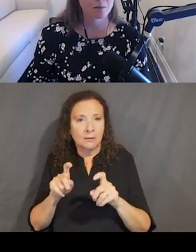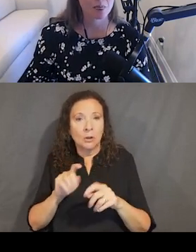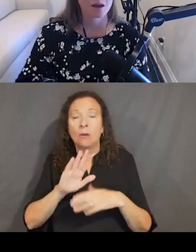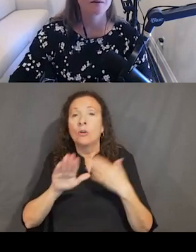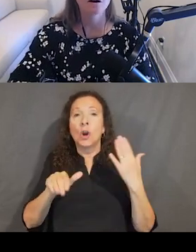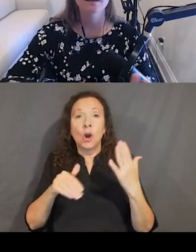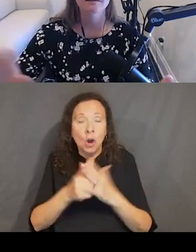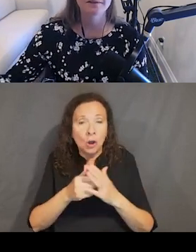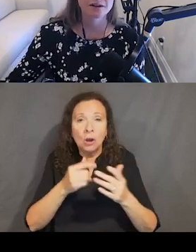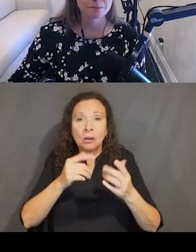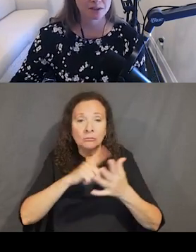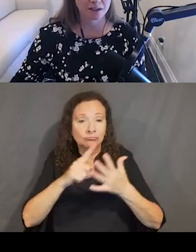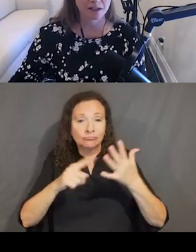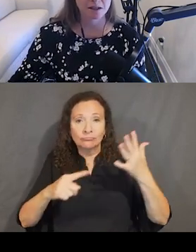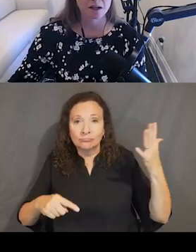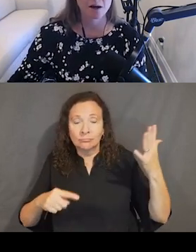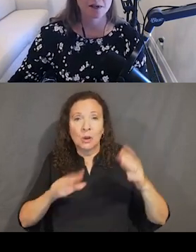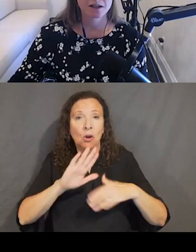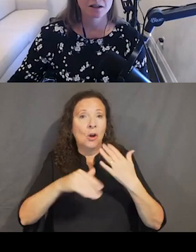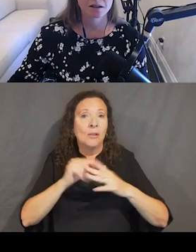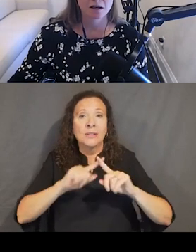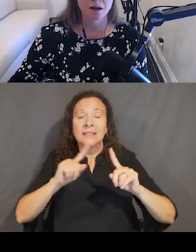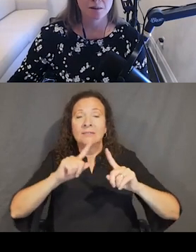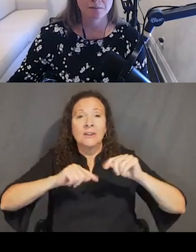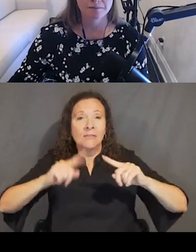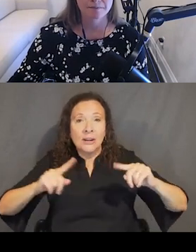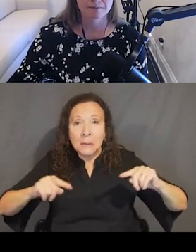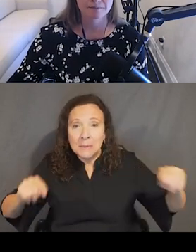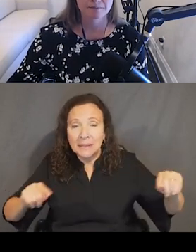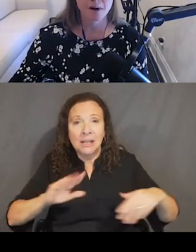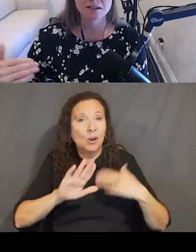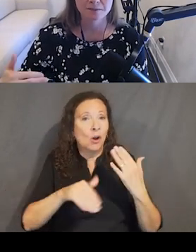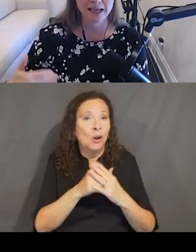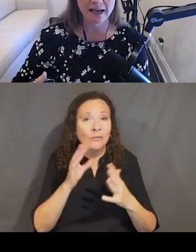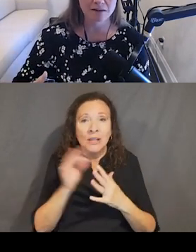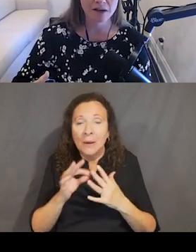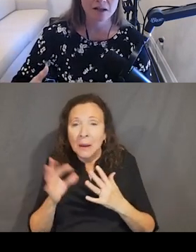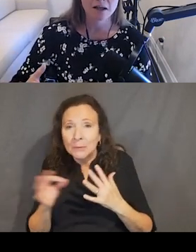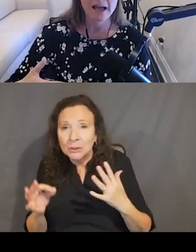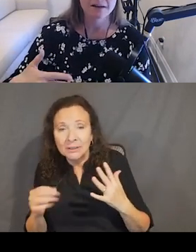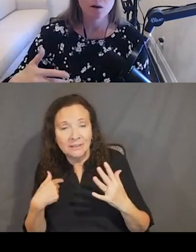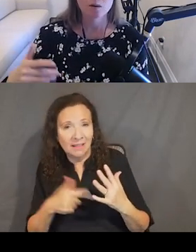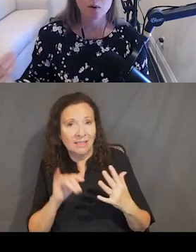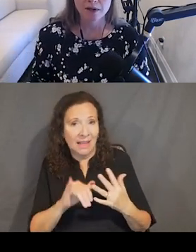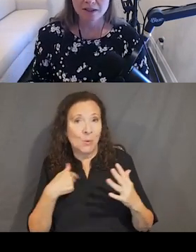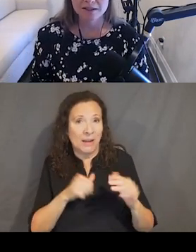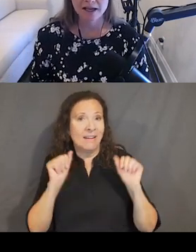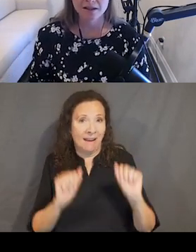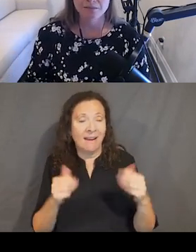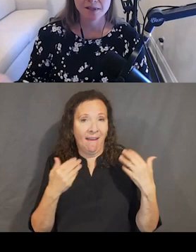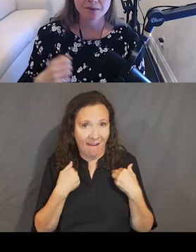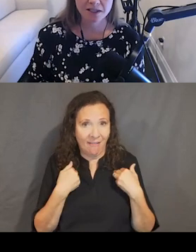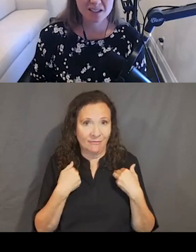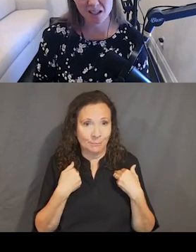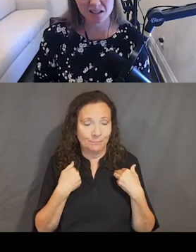of all that variability that we can possibly have. And the whole point is